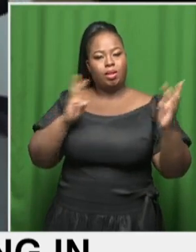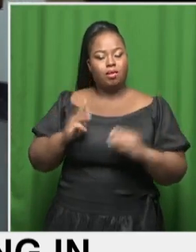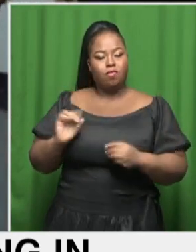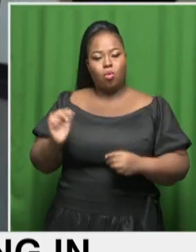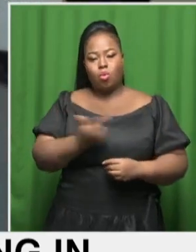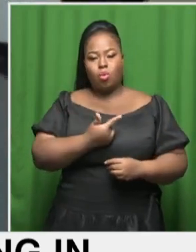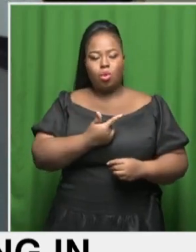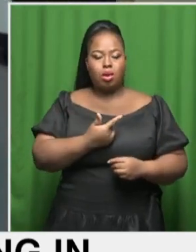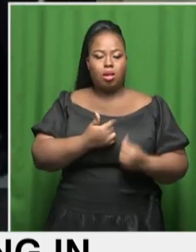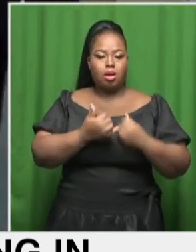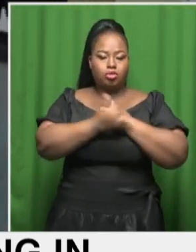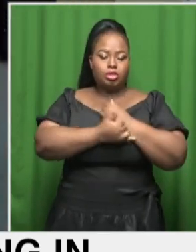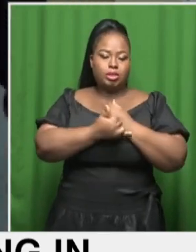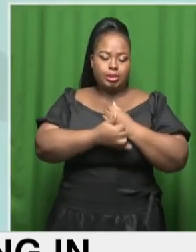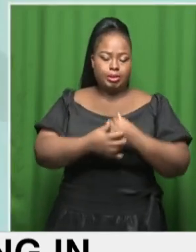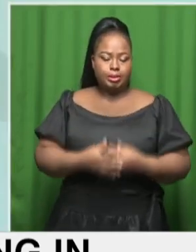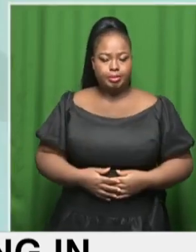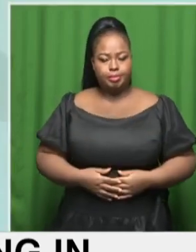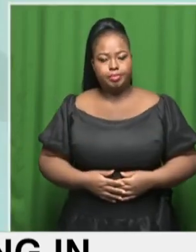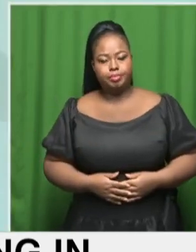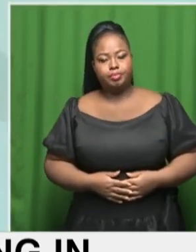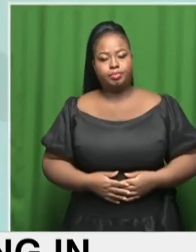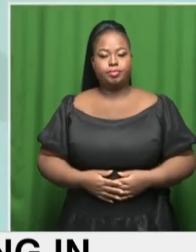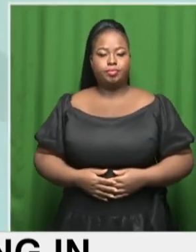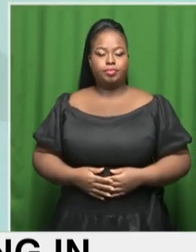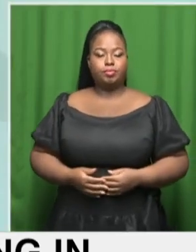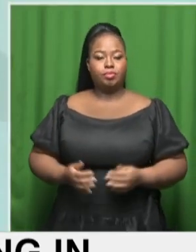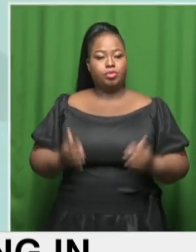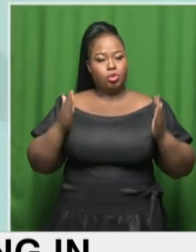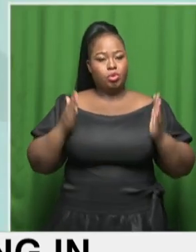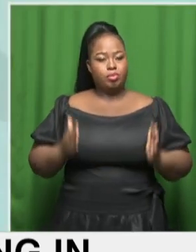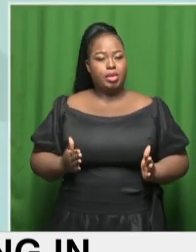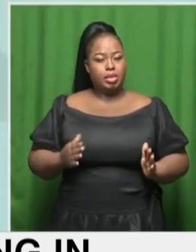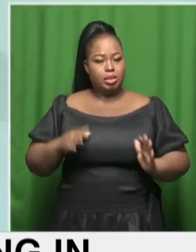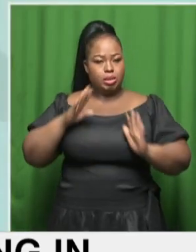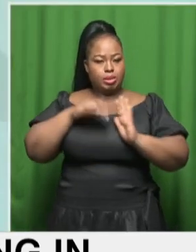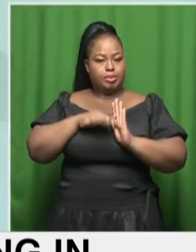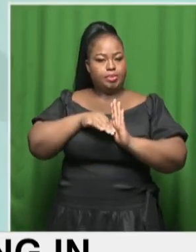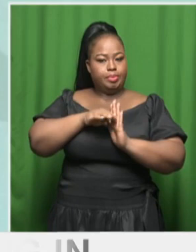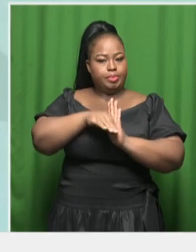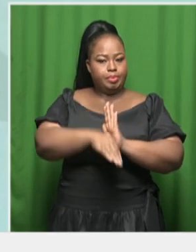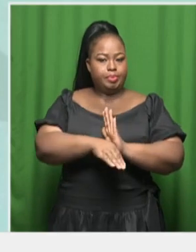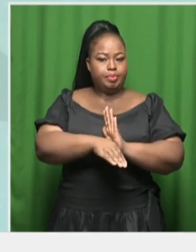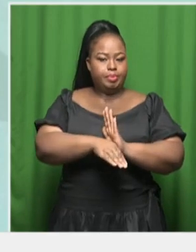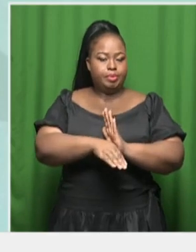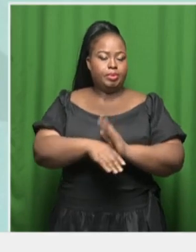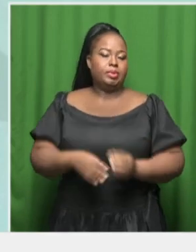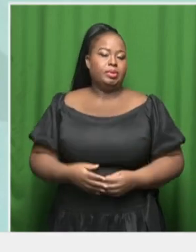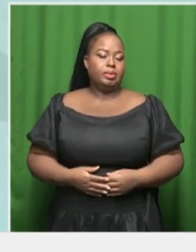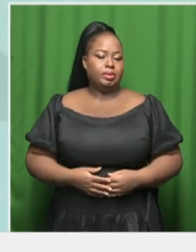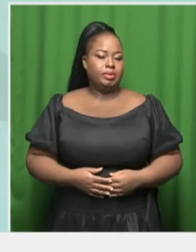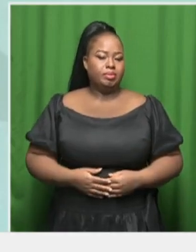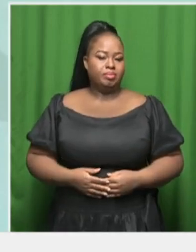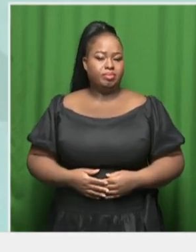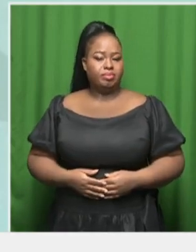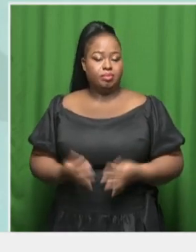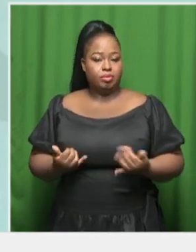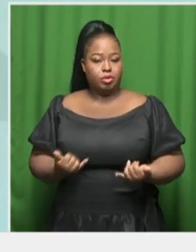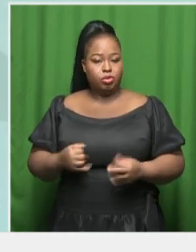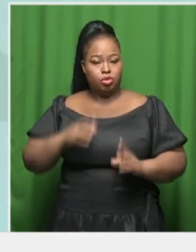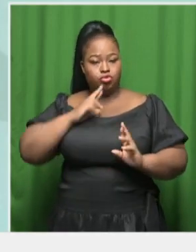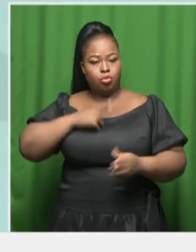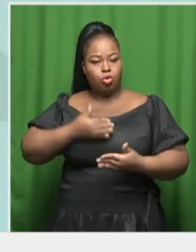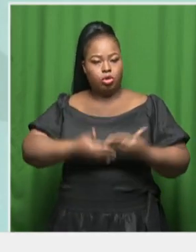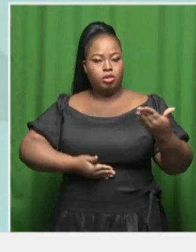country. Humanity is on thin ice, and that ice is melting fast. As today's report